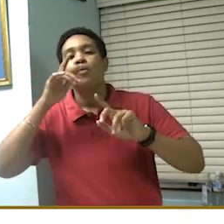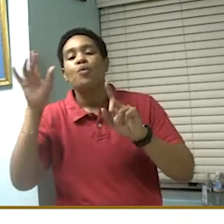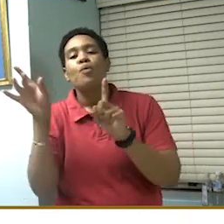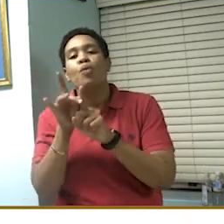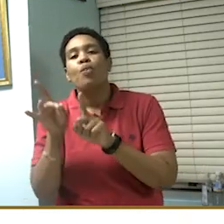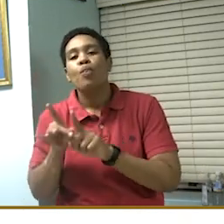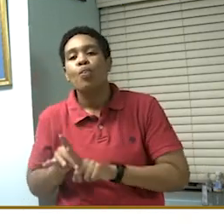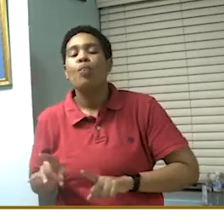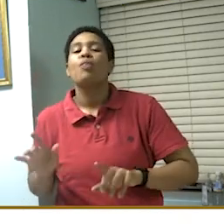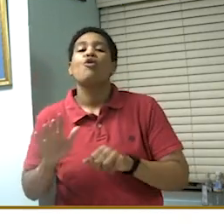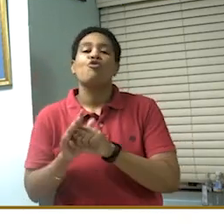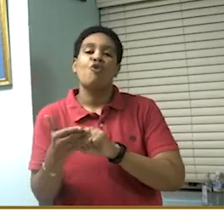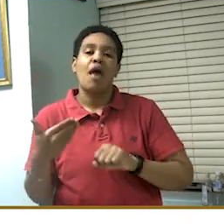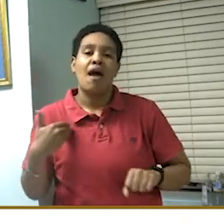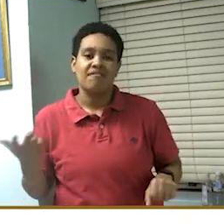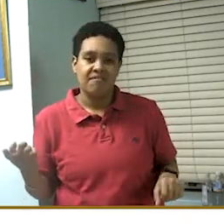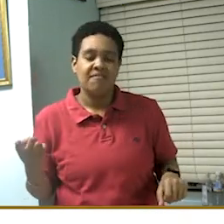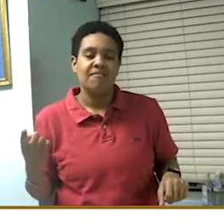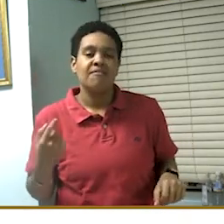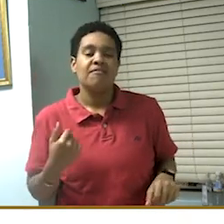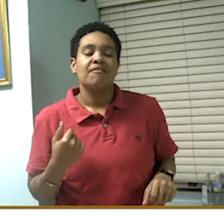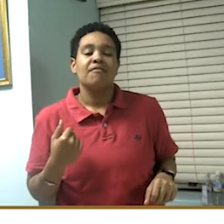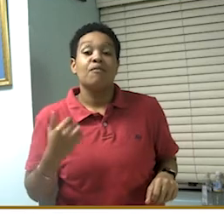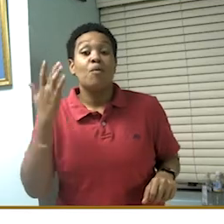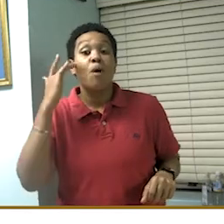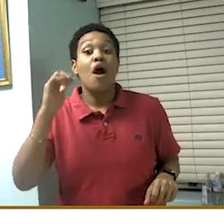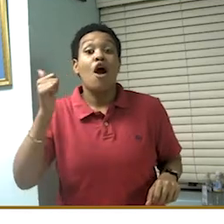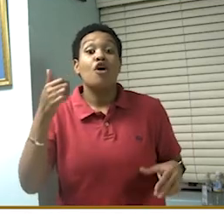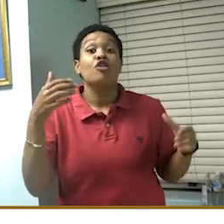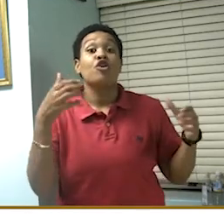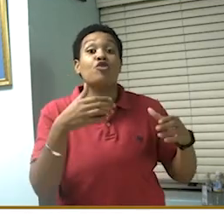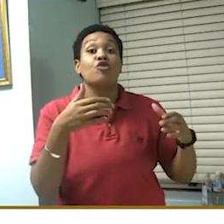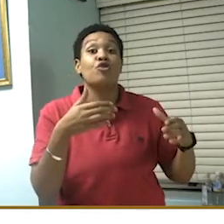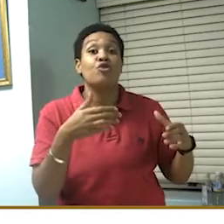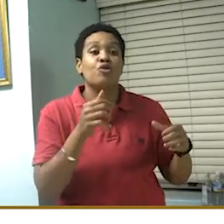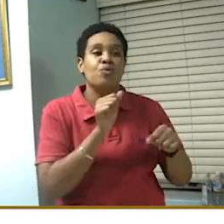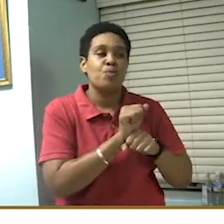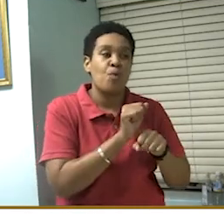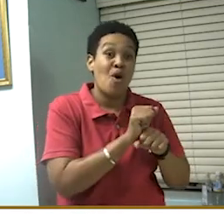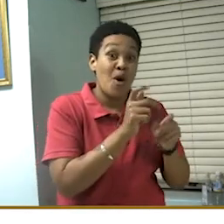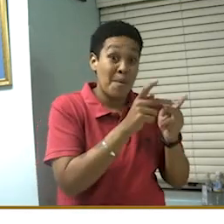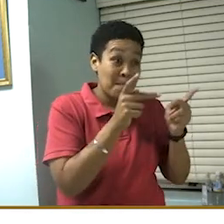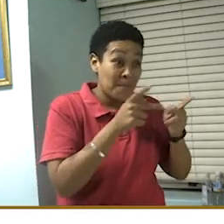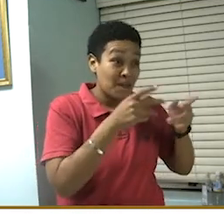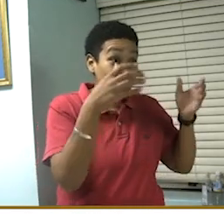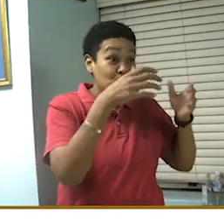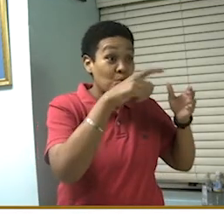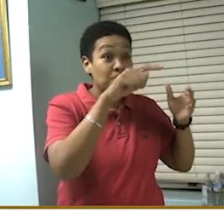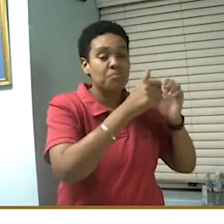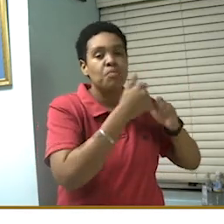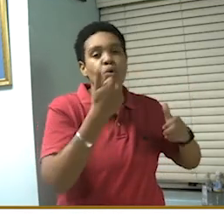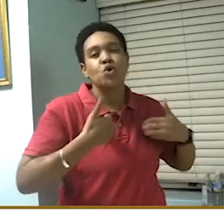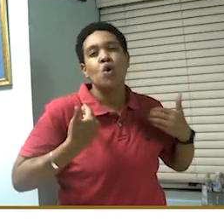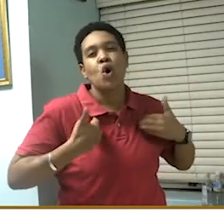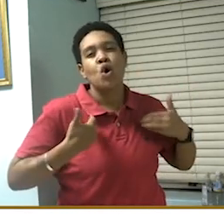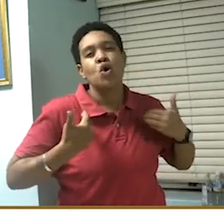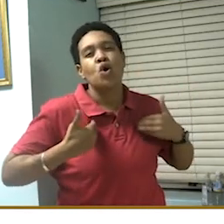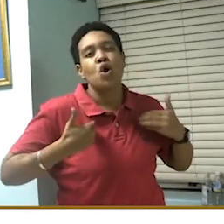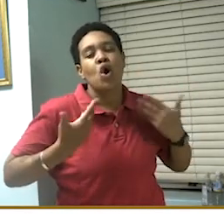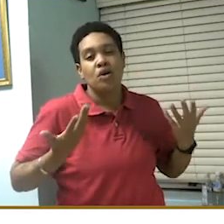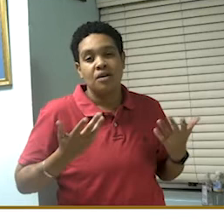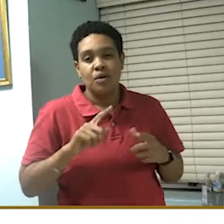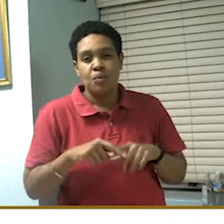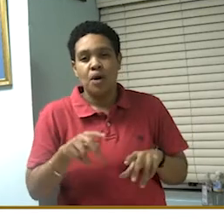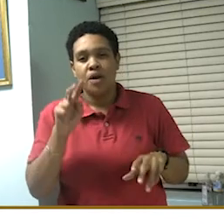involved. Because the other group is younger, the workplace cluster is very young. When we look at the